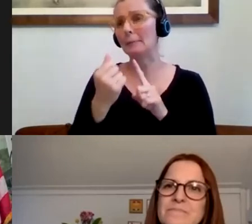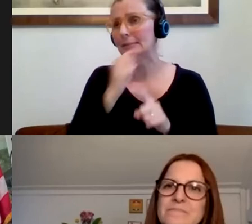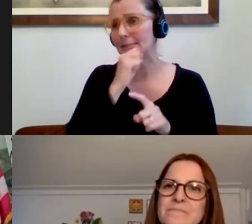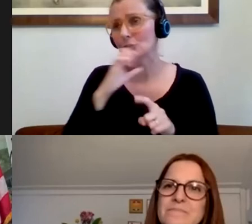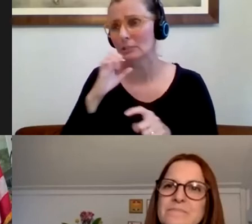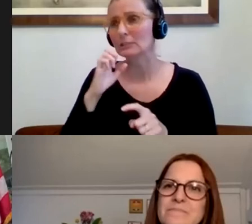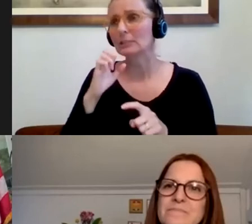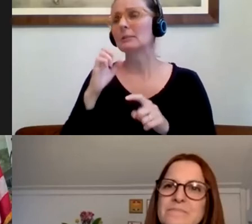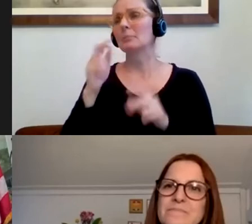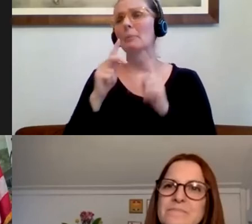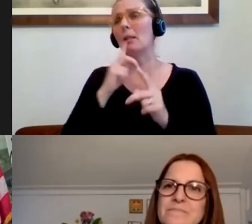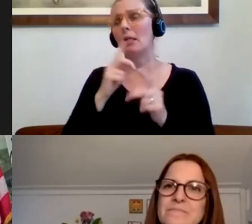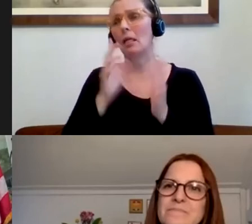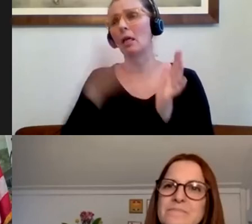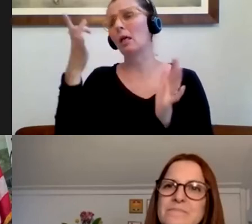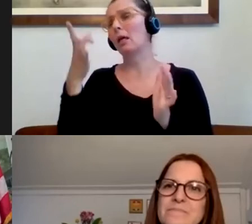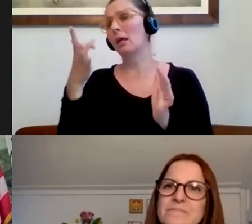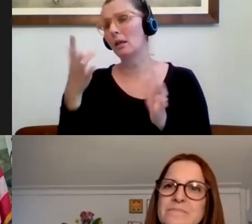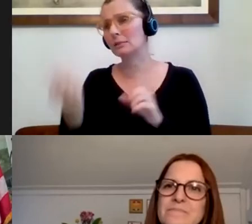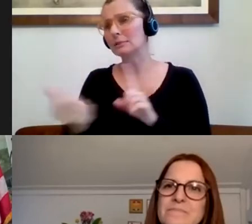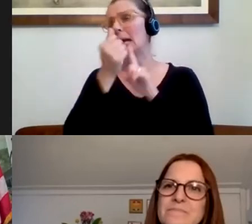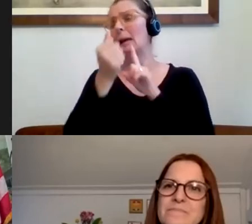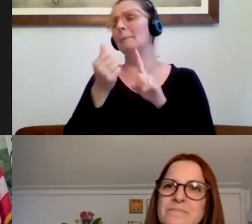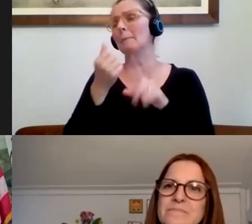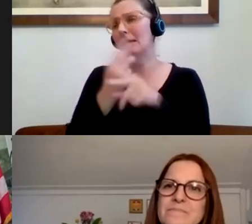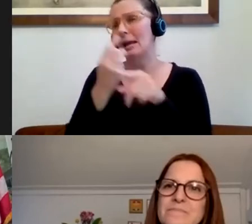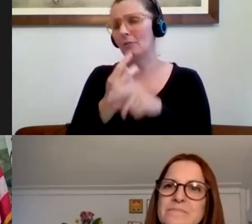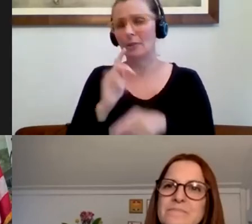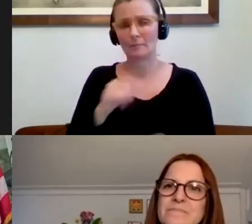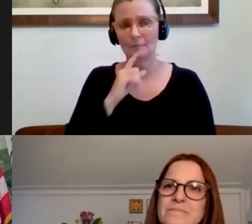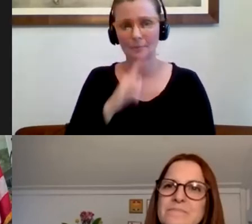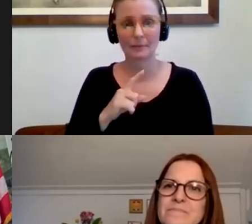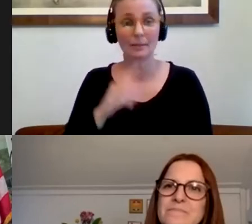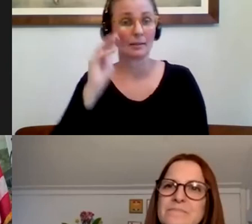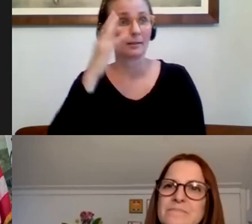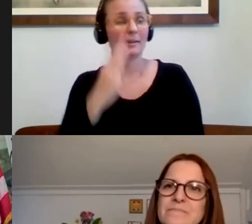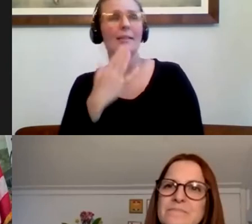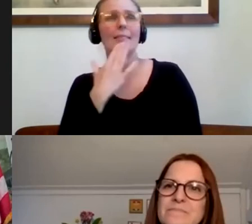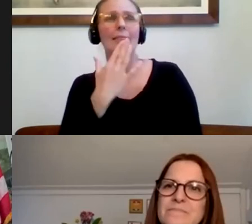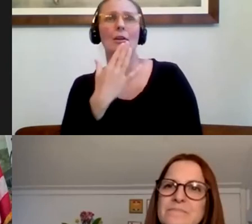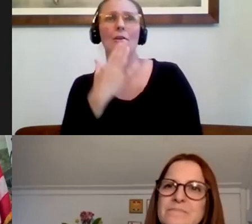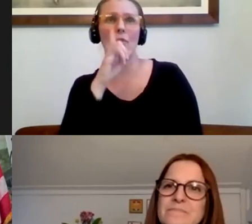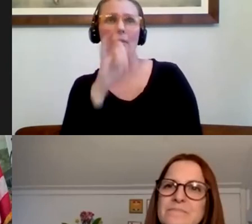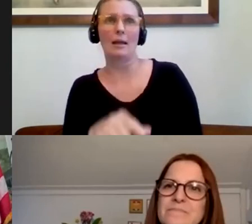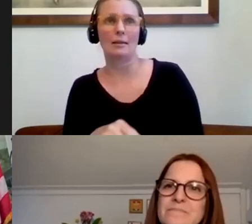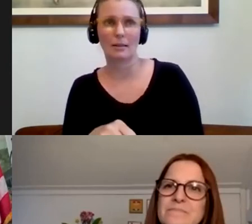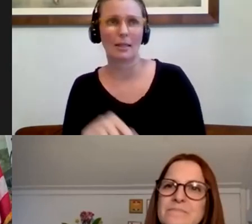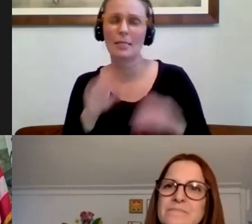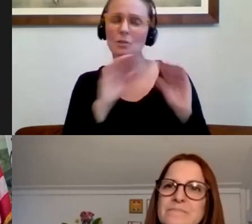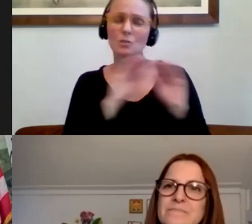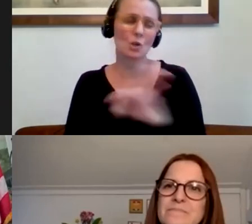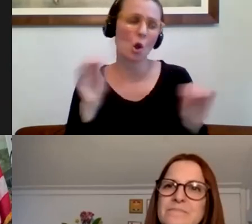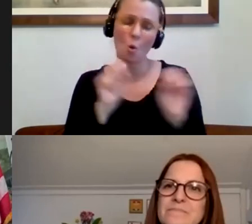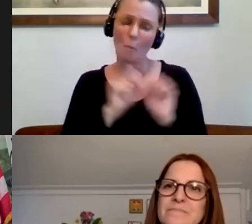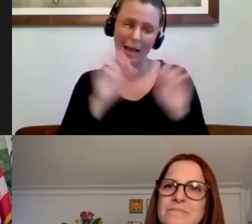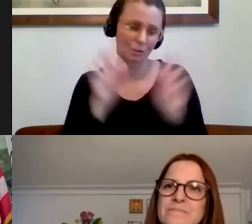Please be careful about that especially. Thank you, Cindy, for that last comment. just want to add to that, folks, there are no magic or silver bullets here. It's a